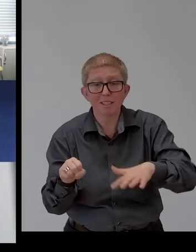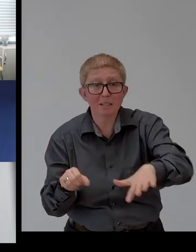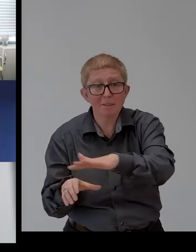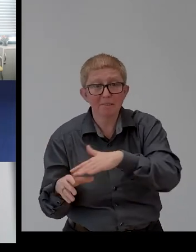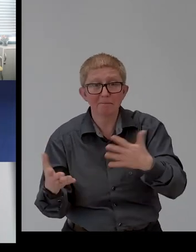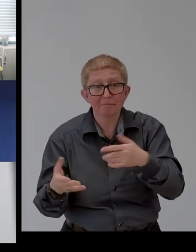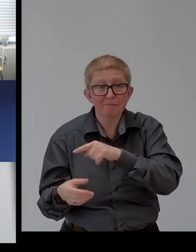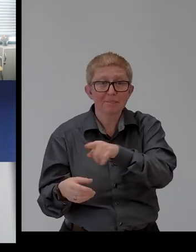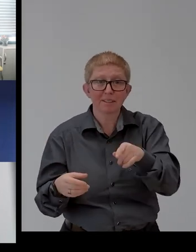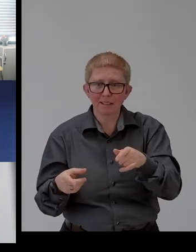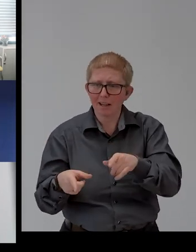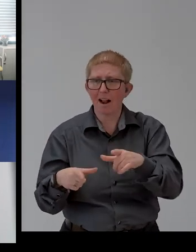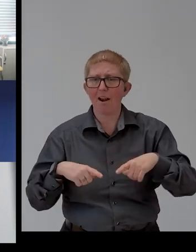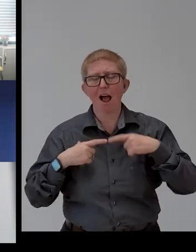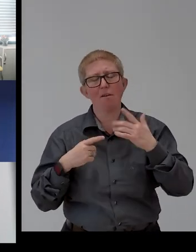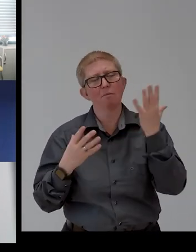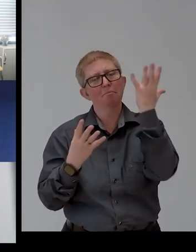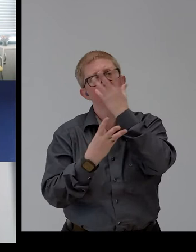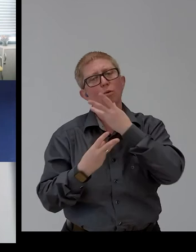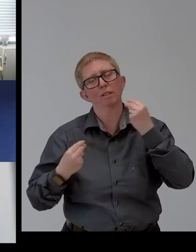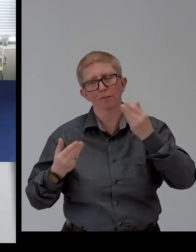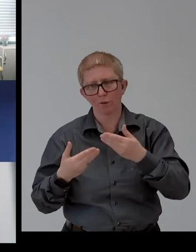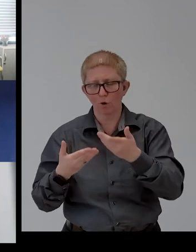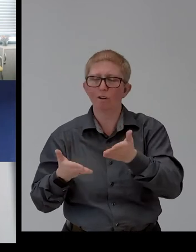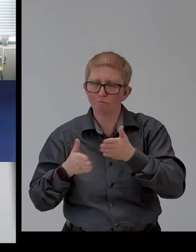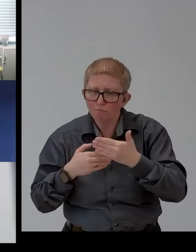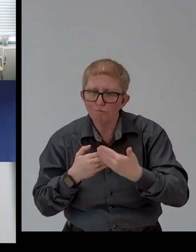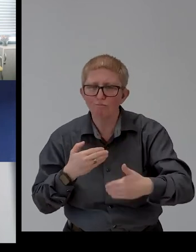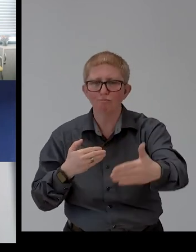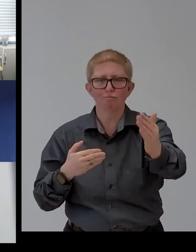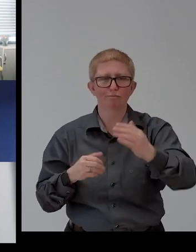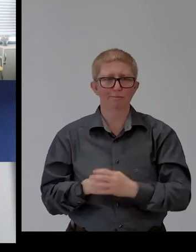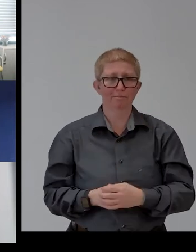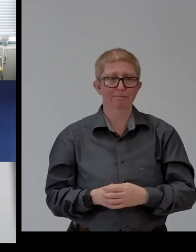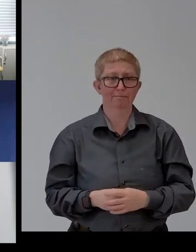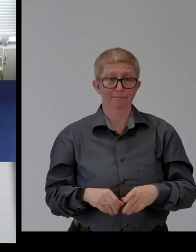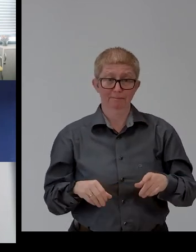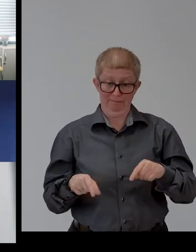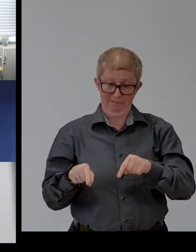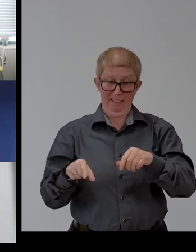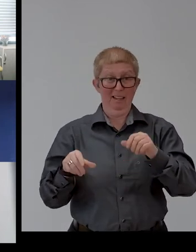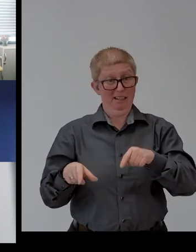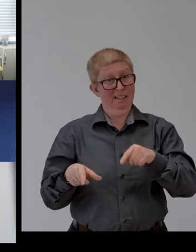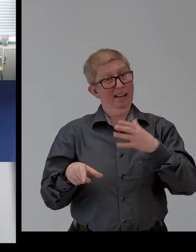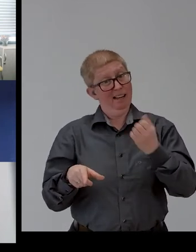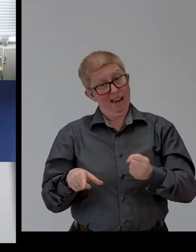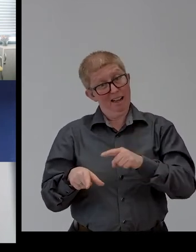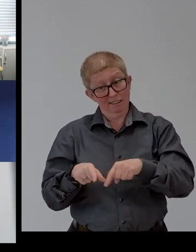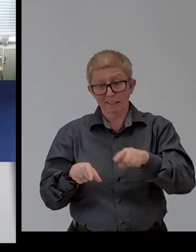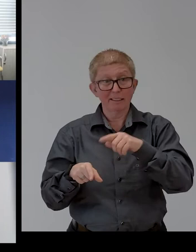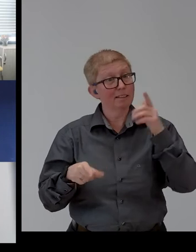dignified life. This multimodal platform with capability of real-time conversion has transformed